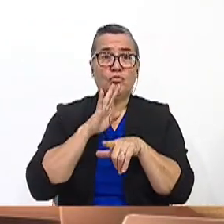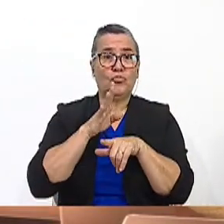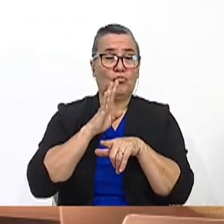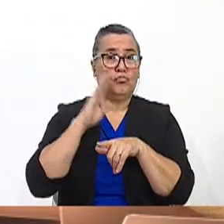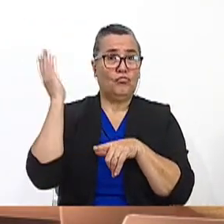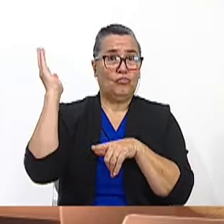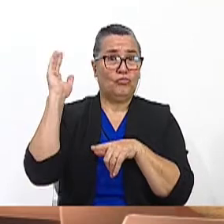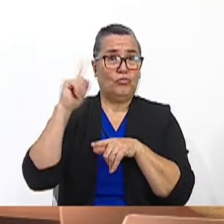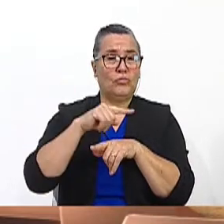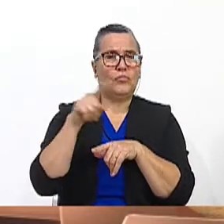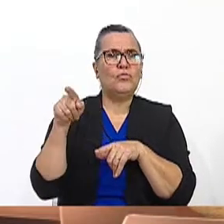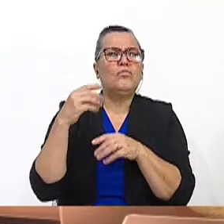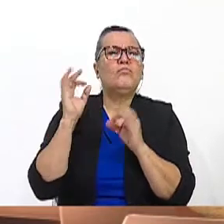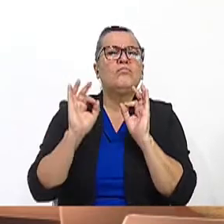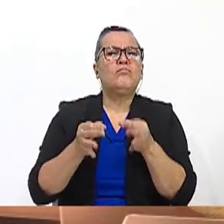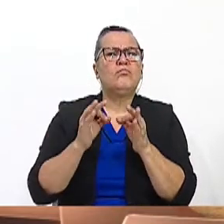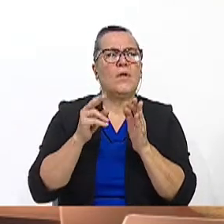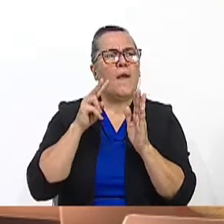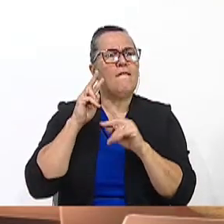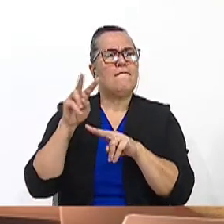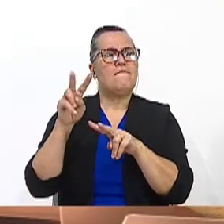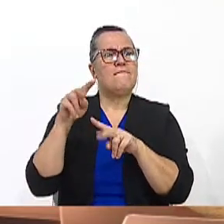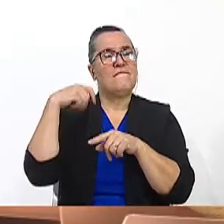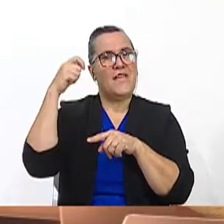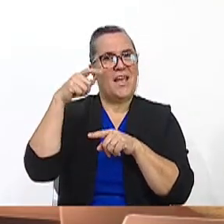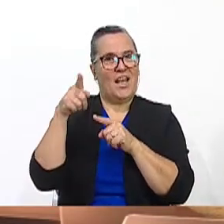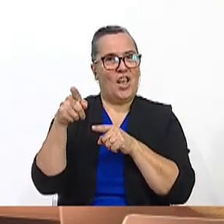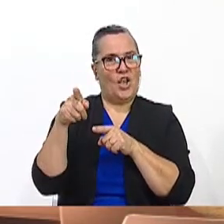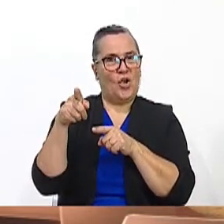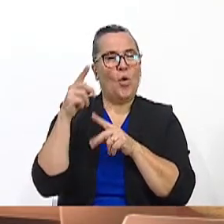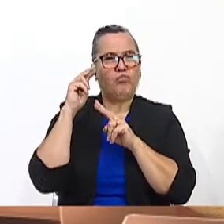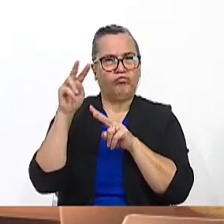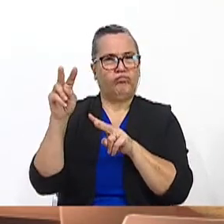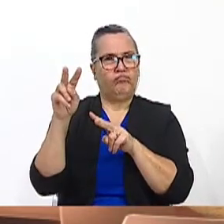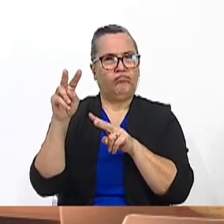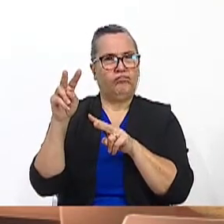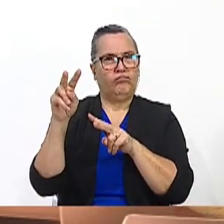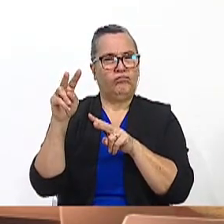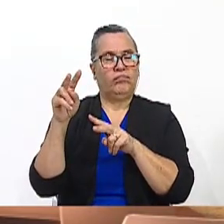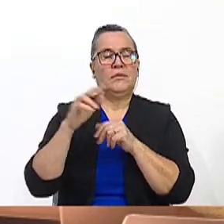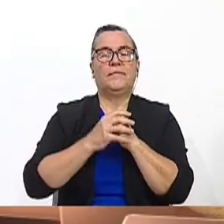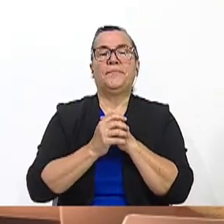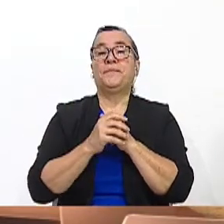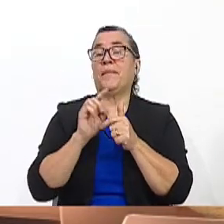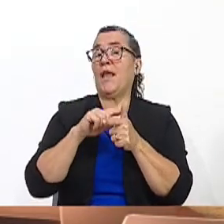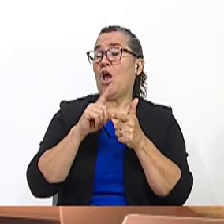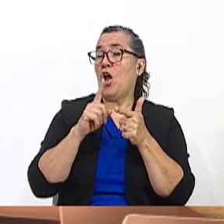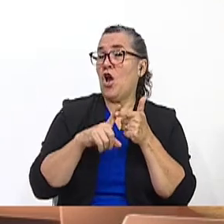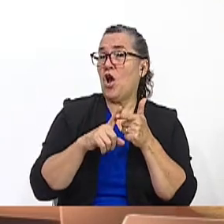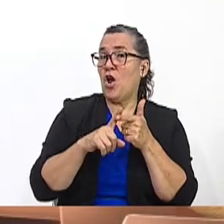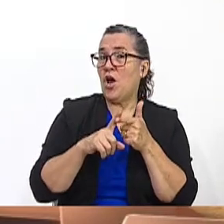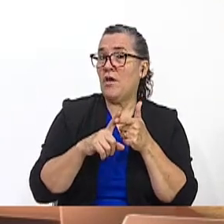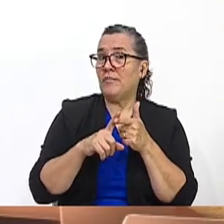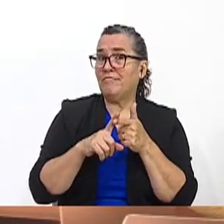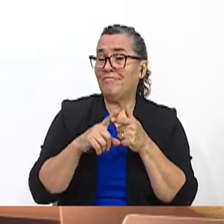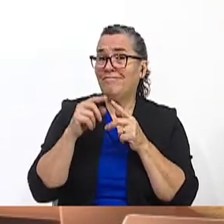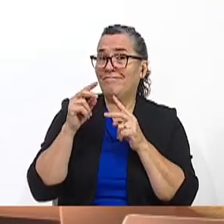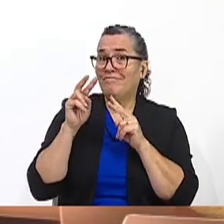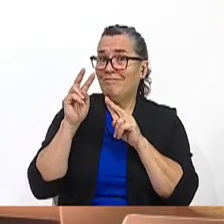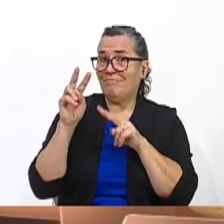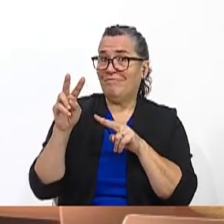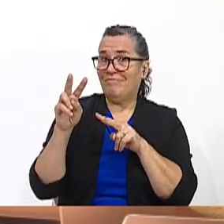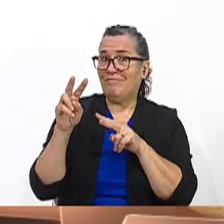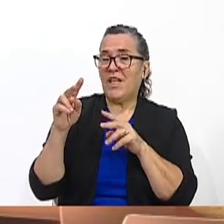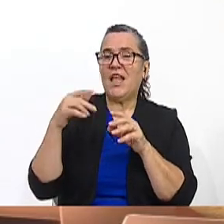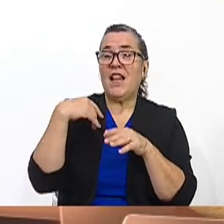you decide, you decided to watch a video and be informed. Okay. So we're going to watch a video and we're going